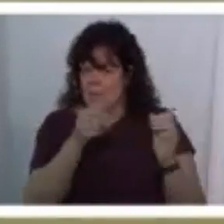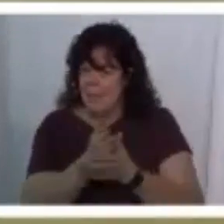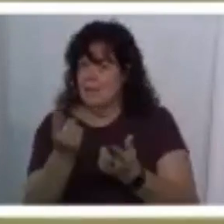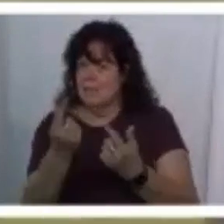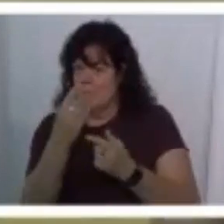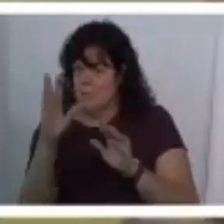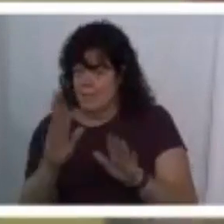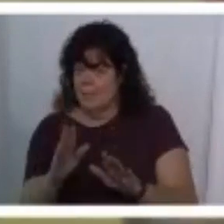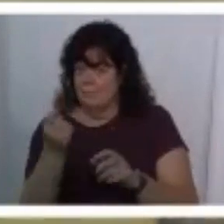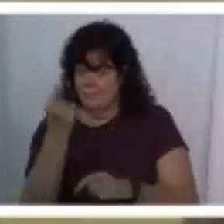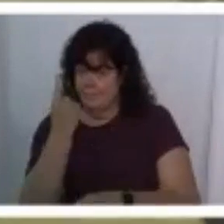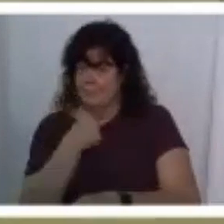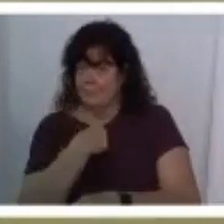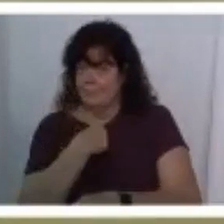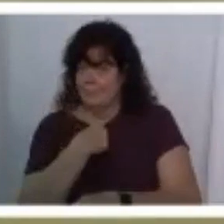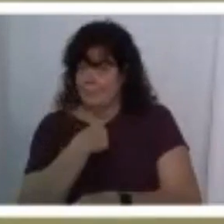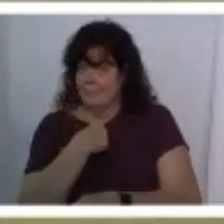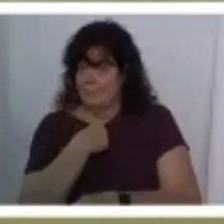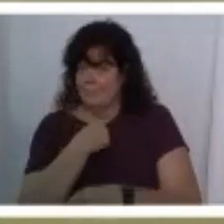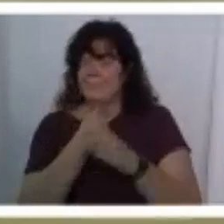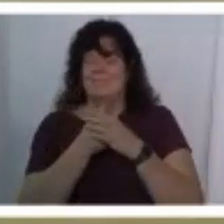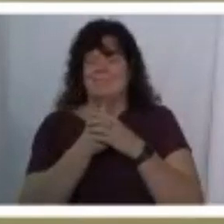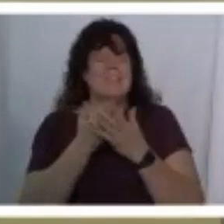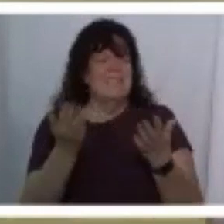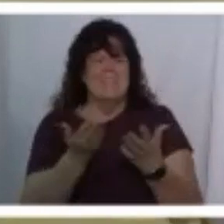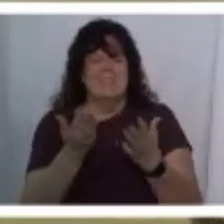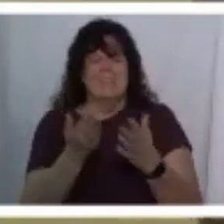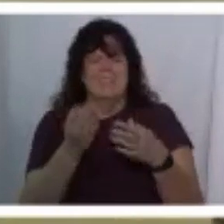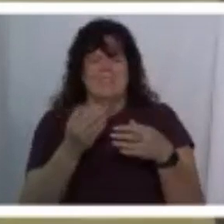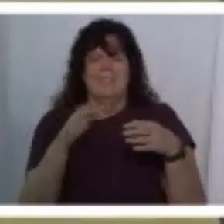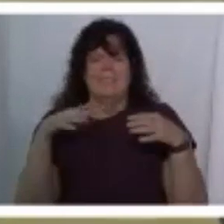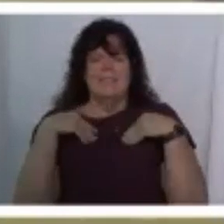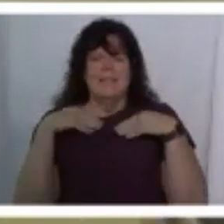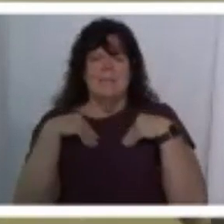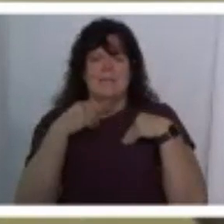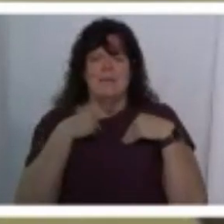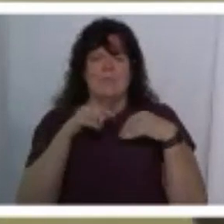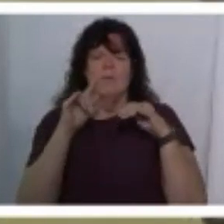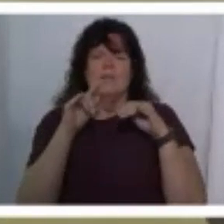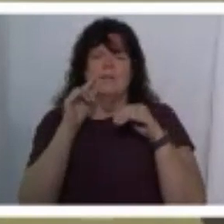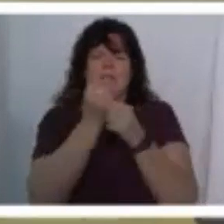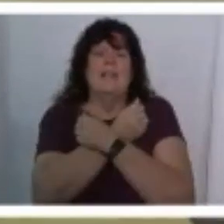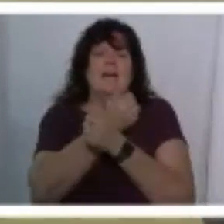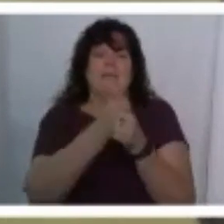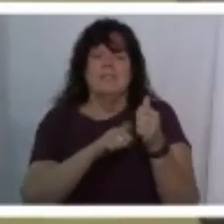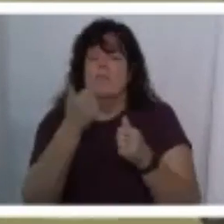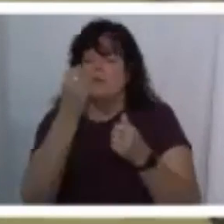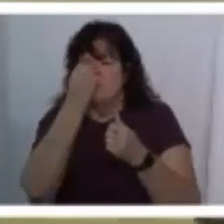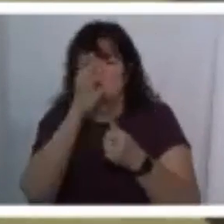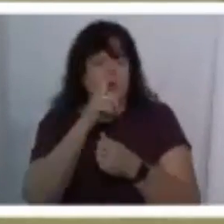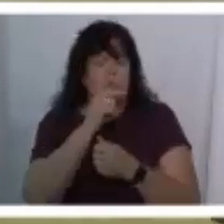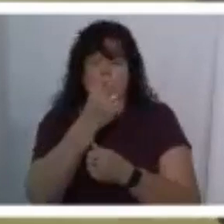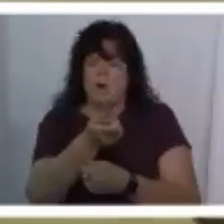to come sunday you know here it's accepting we love each other we don't care who you are